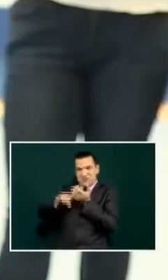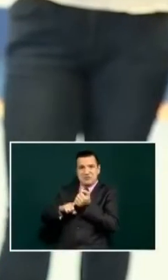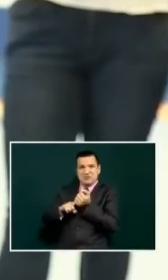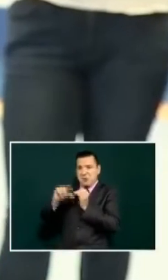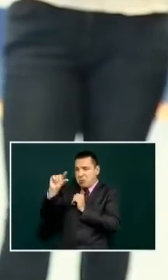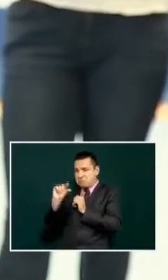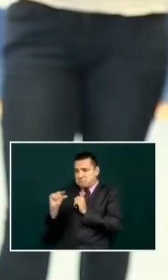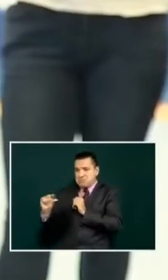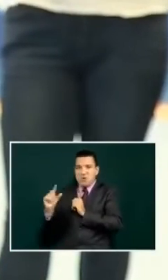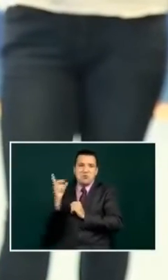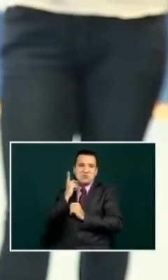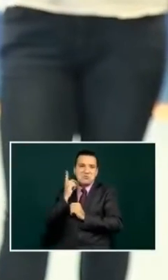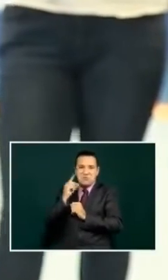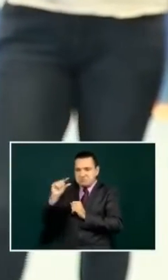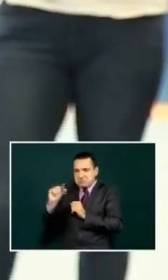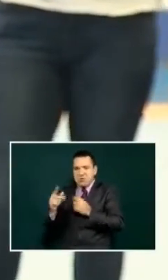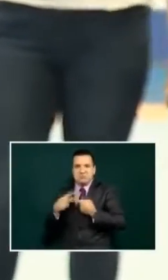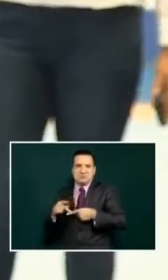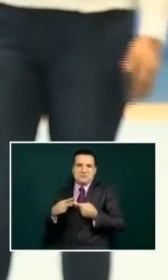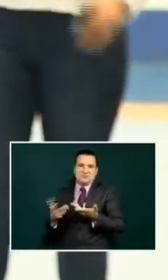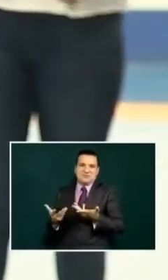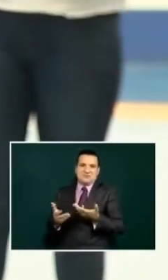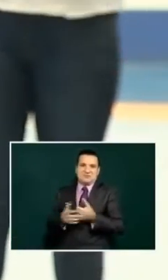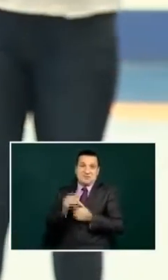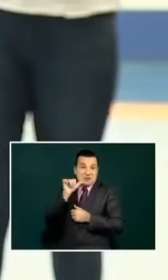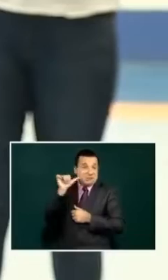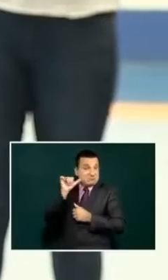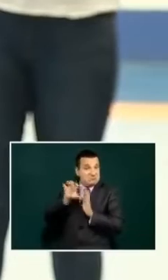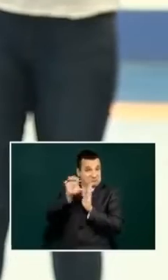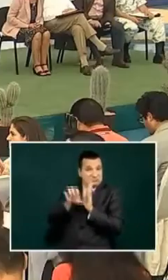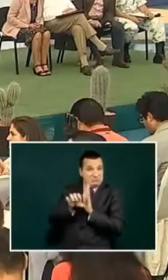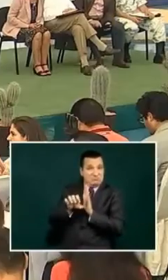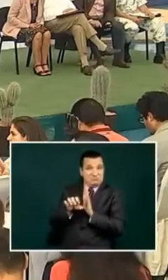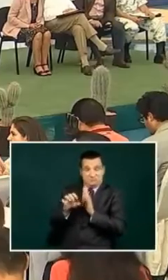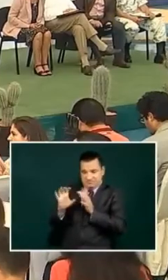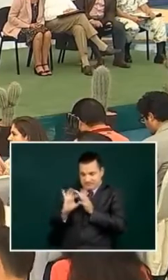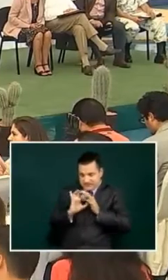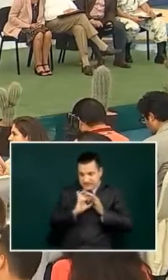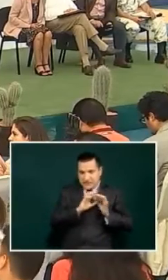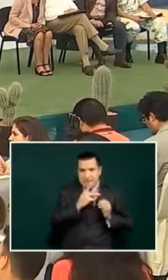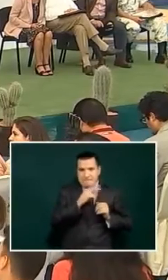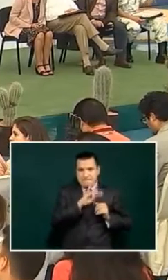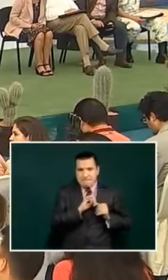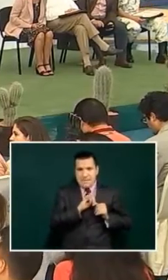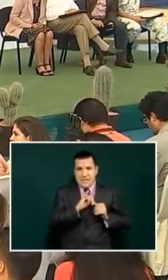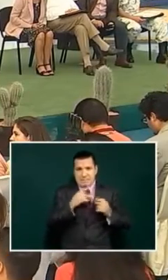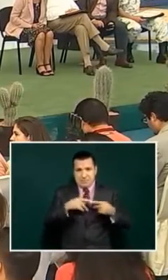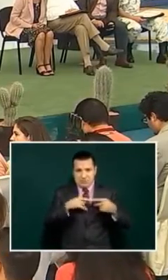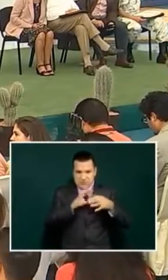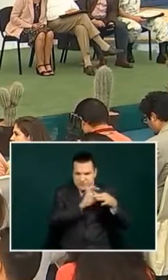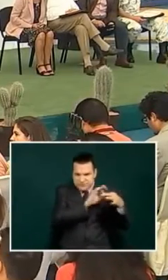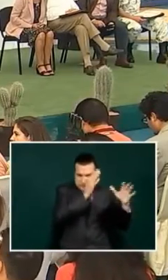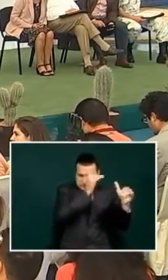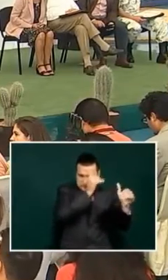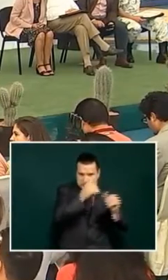has been taken by the um minority because yesterday the police